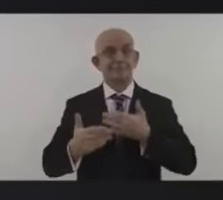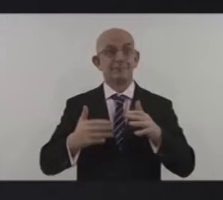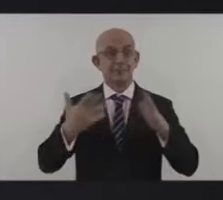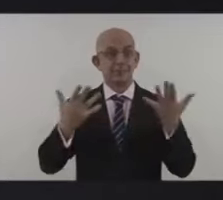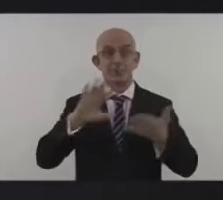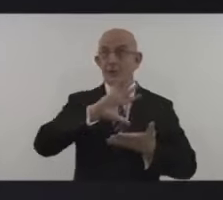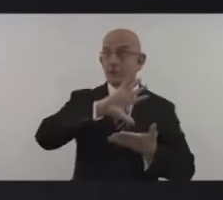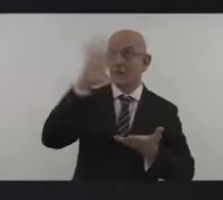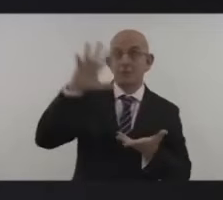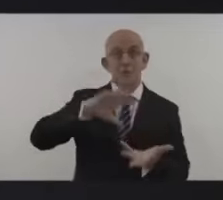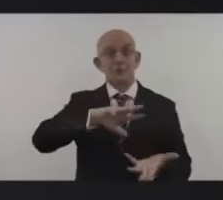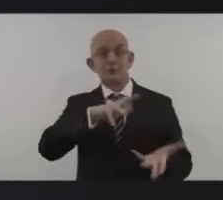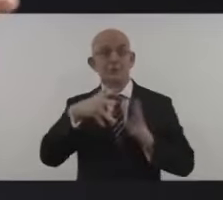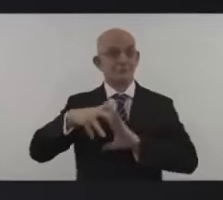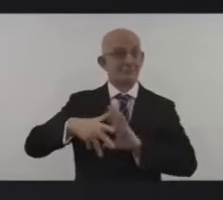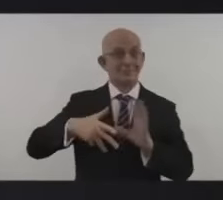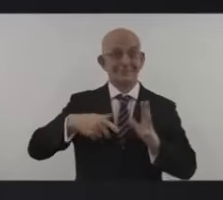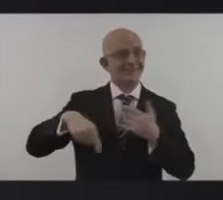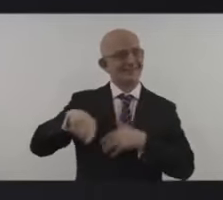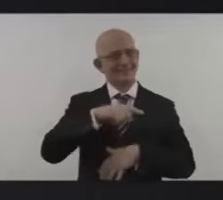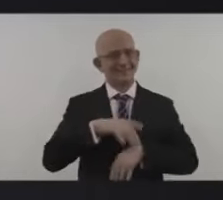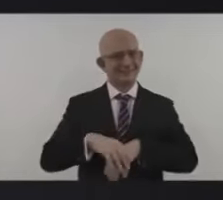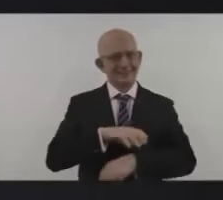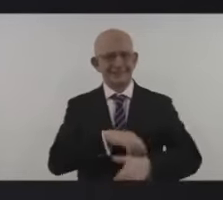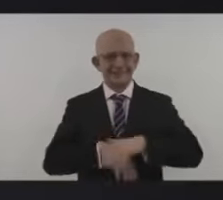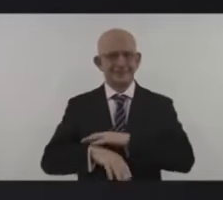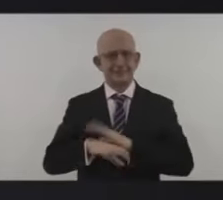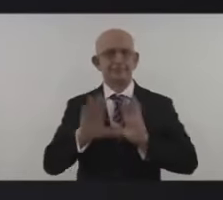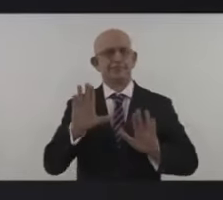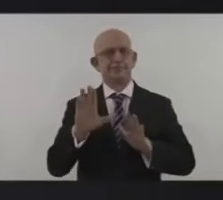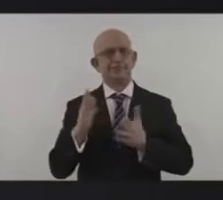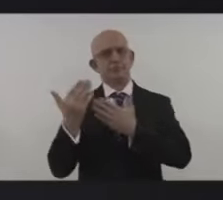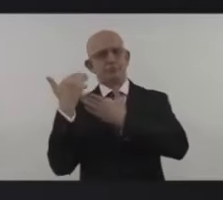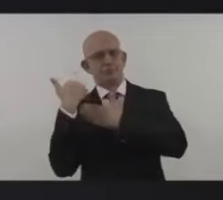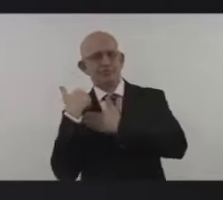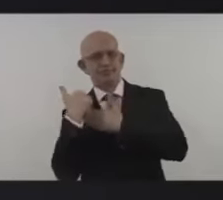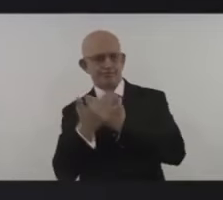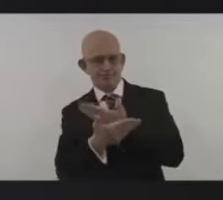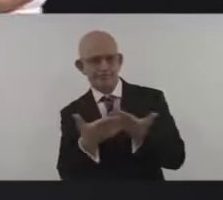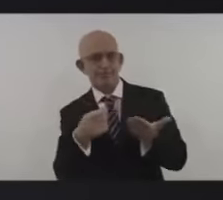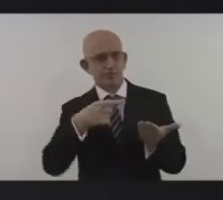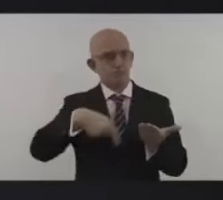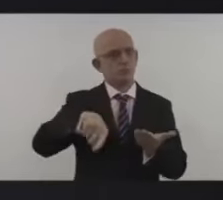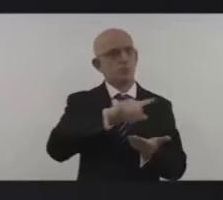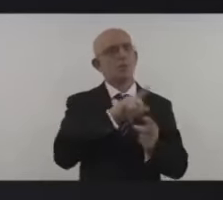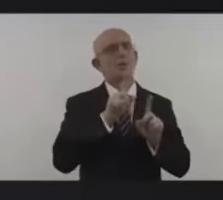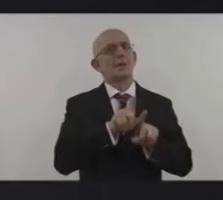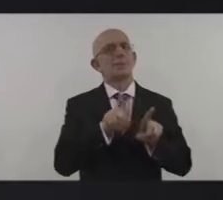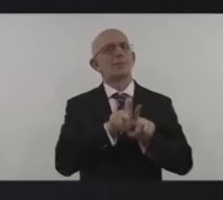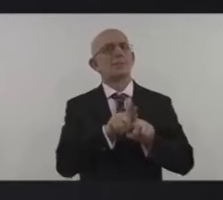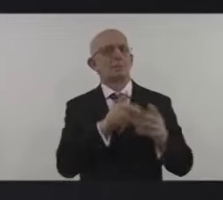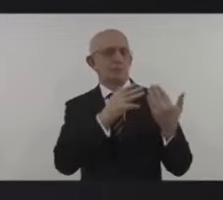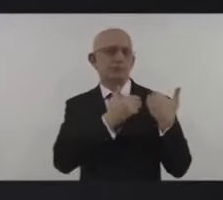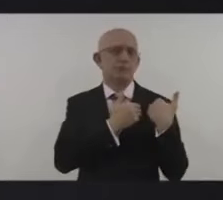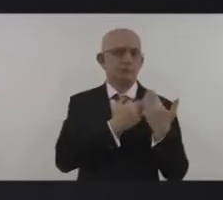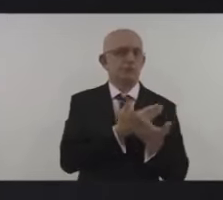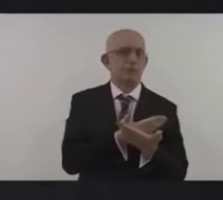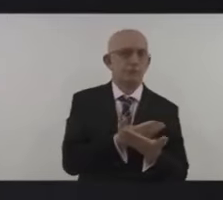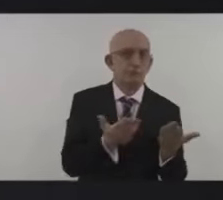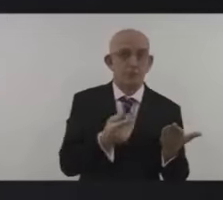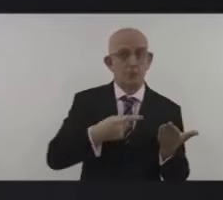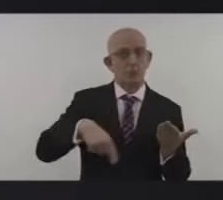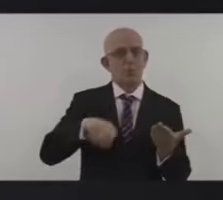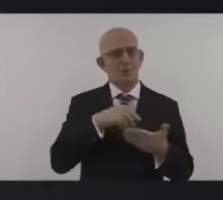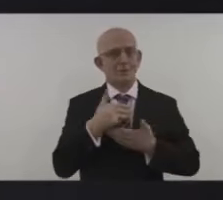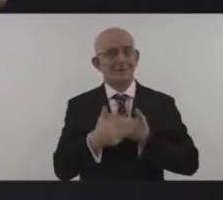and we know this process is working because without it humanity would